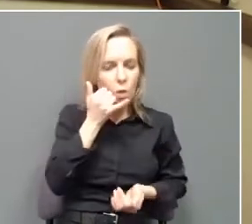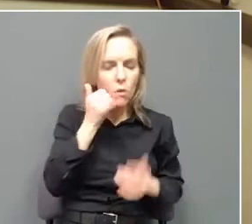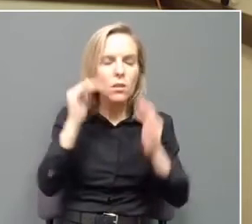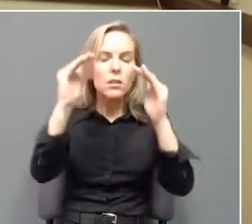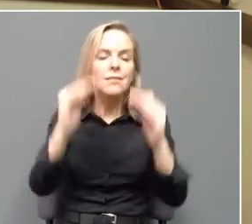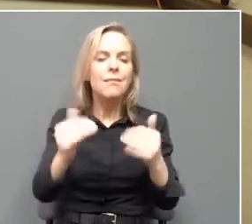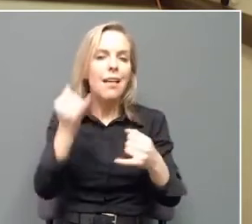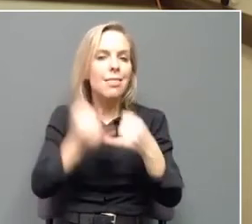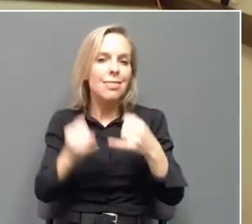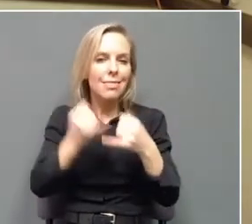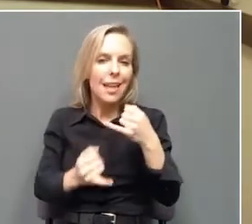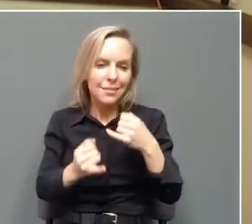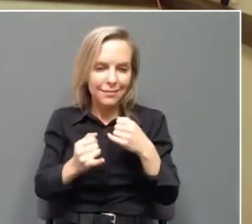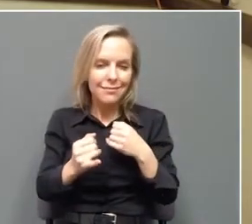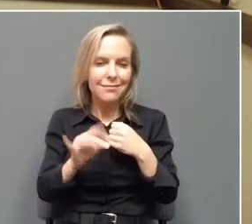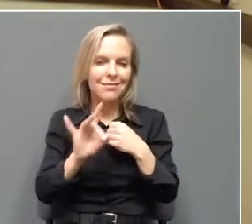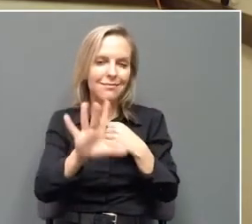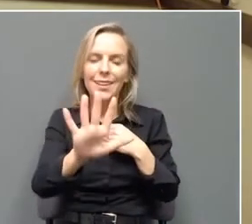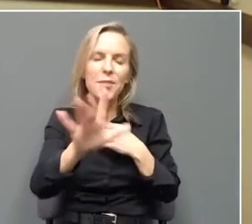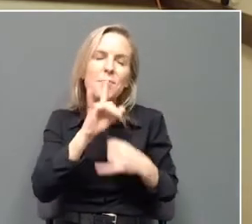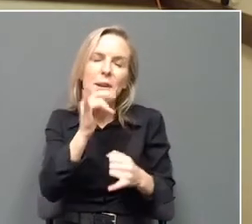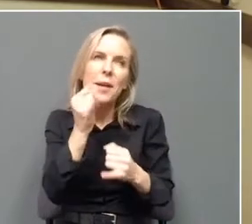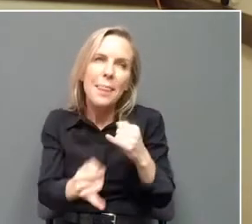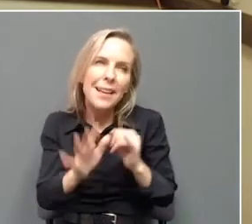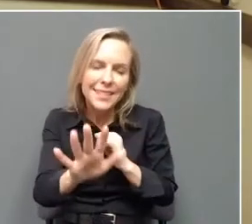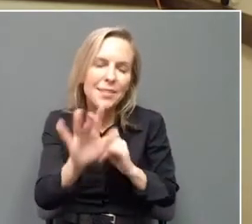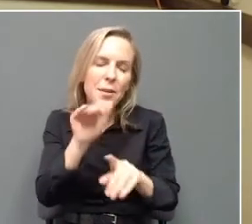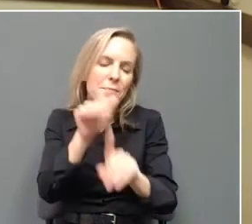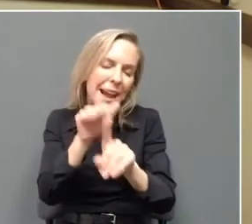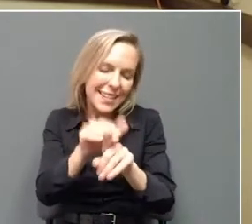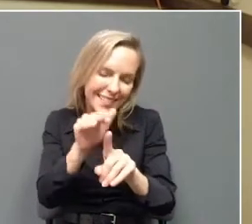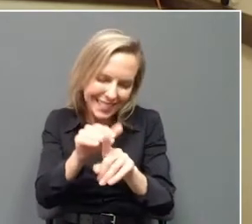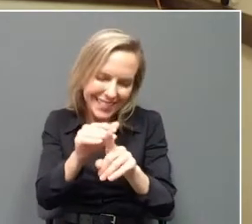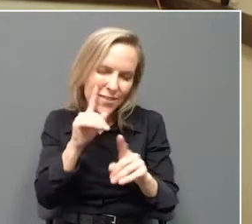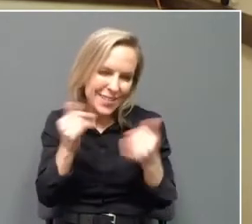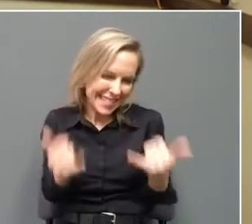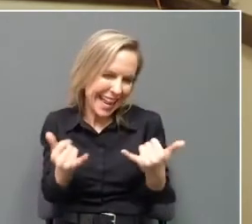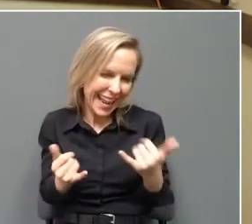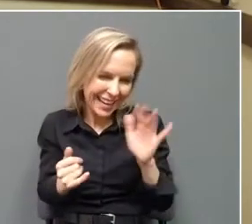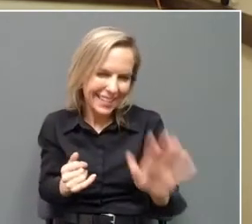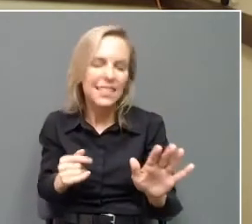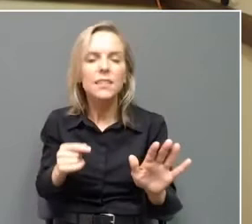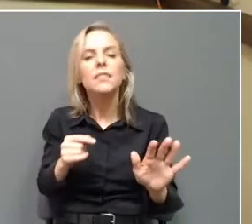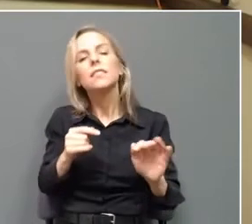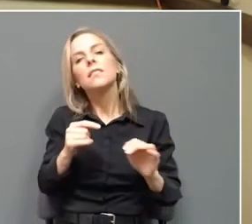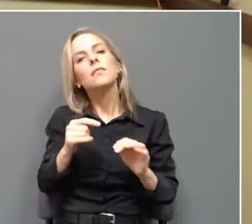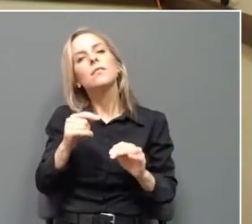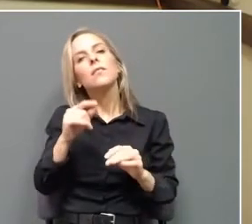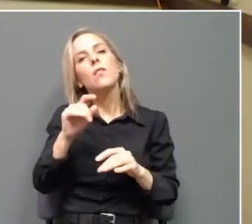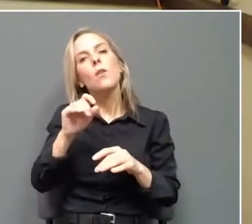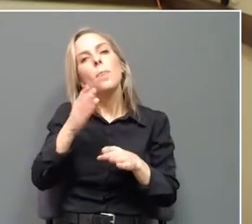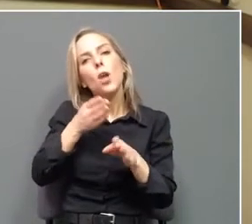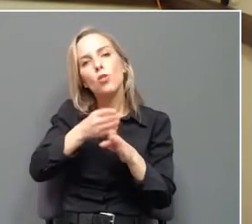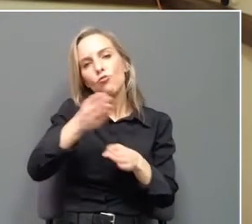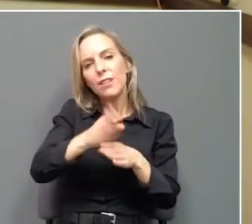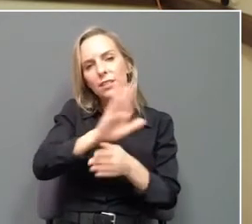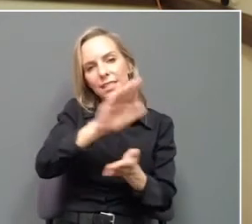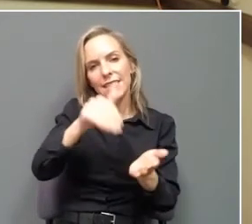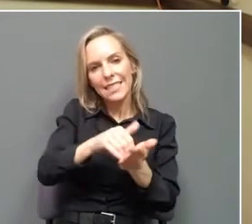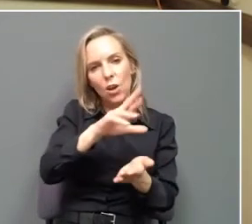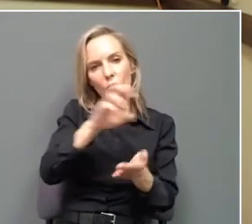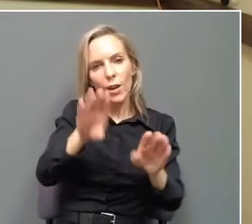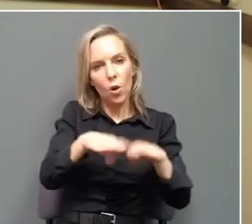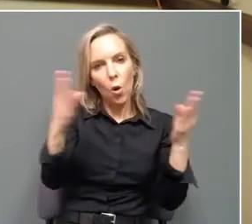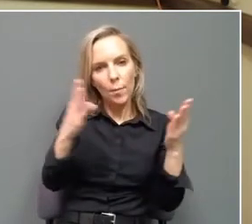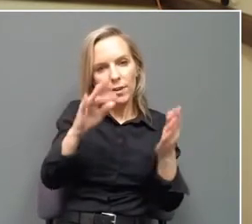reminder about, not one last reminder, a last reminder today about the Career Center's reopening in mid-April